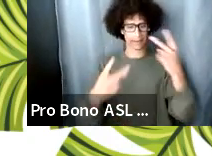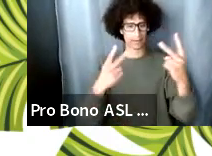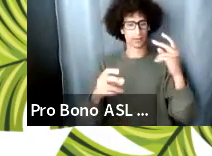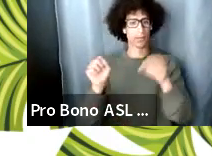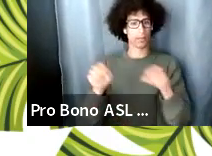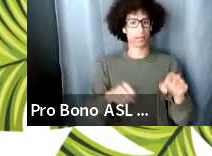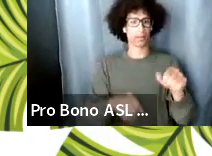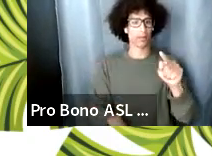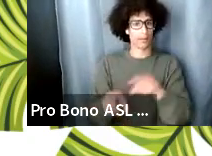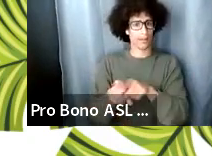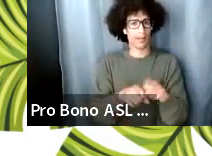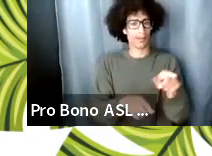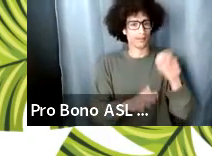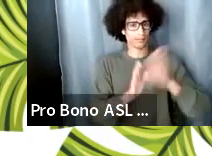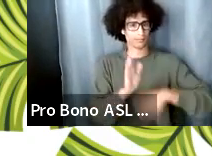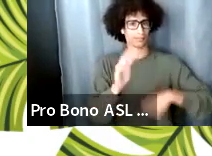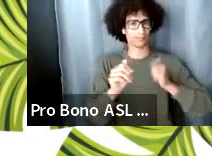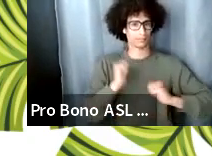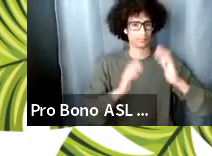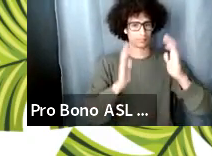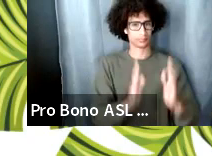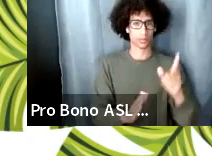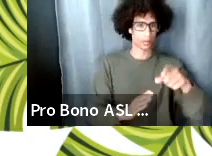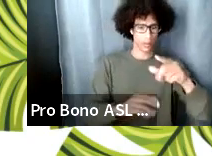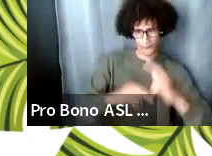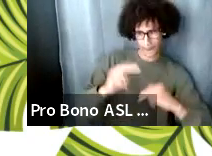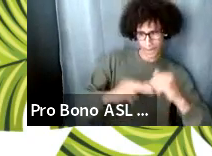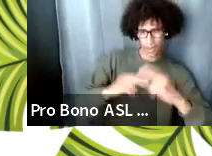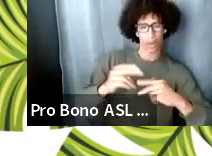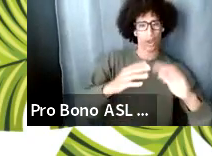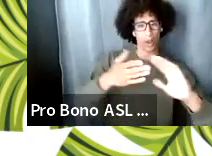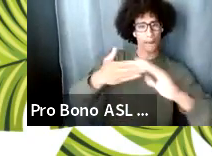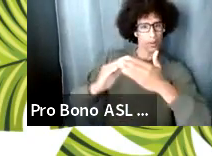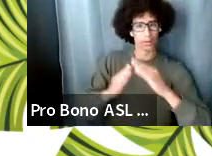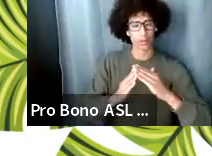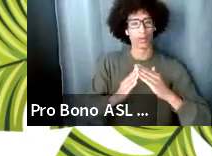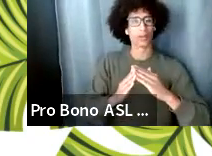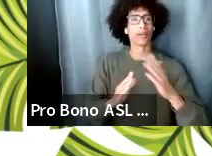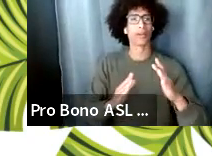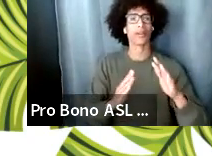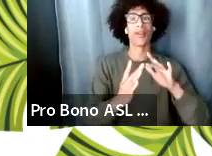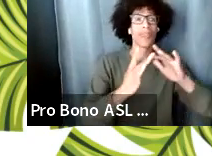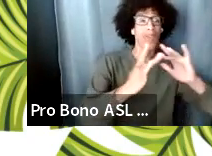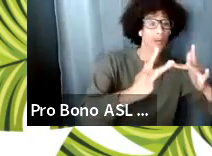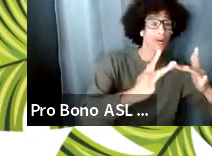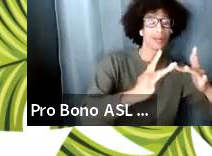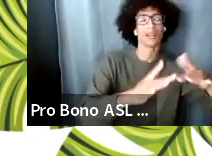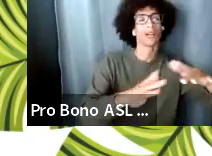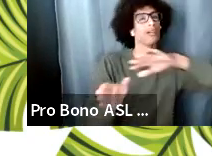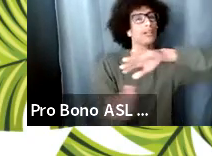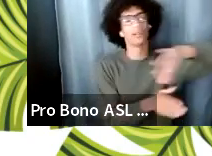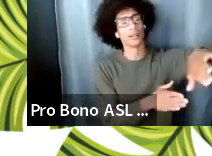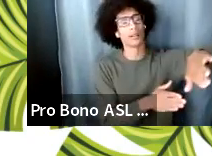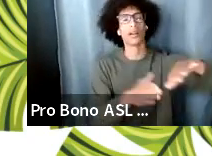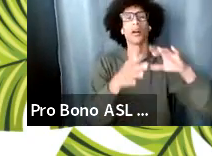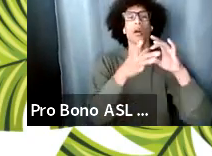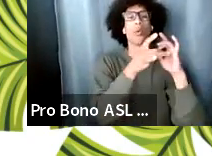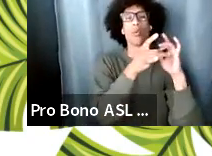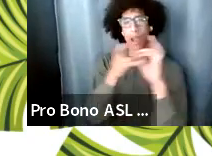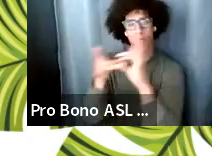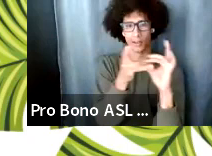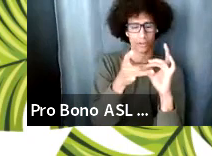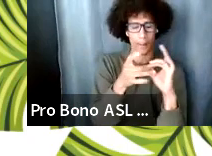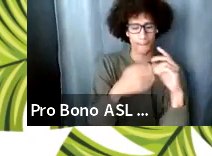have to build community it's not networking it's relationship building those people are your friends wait let me retract we ain't got no